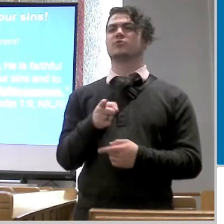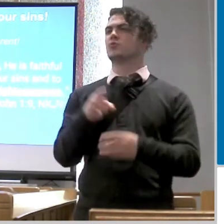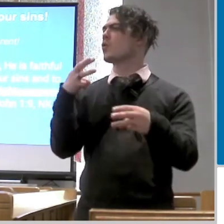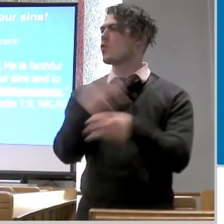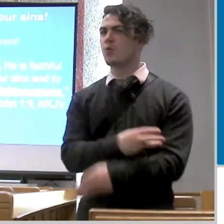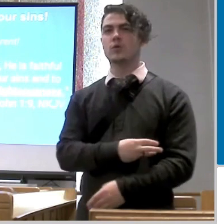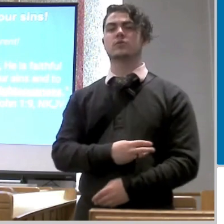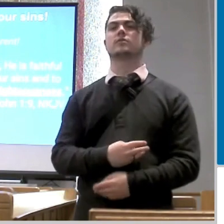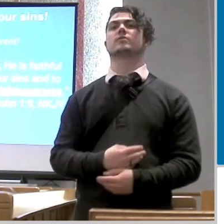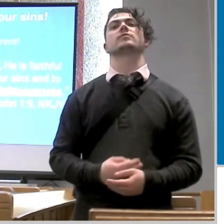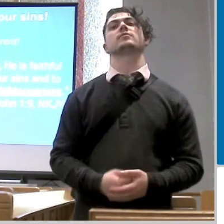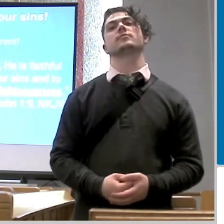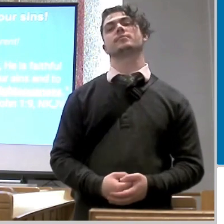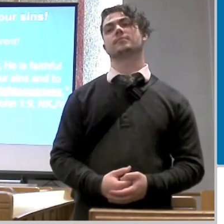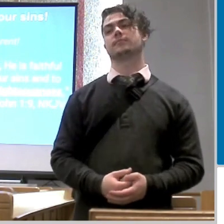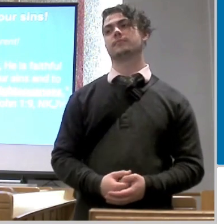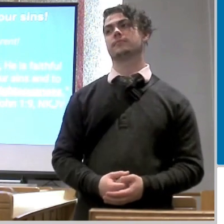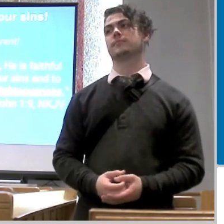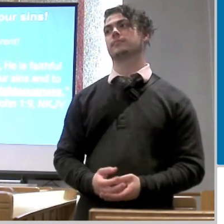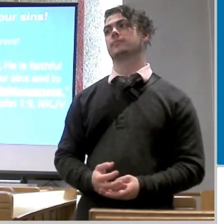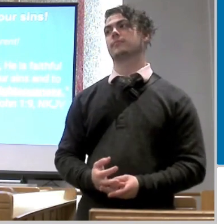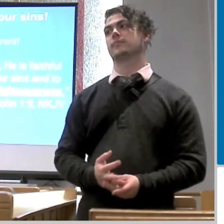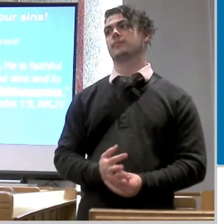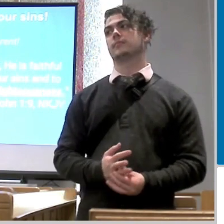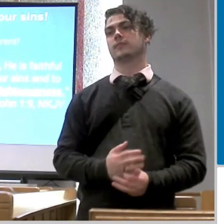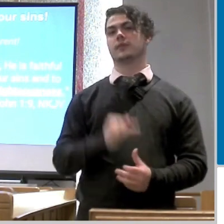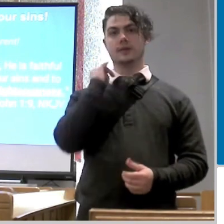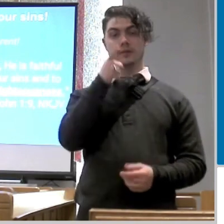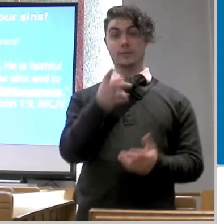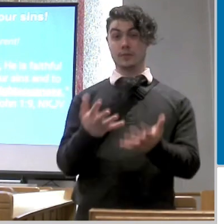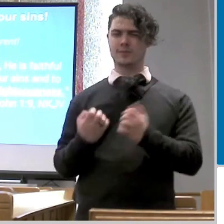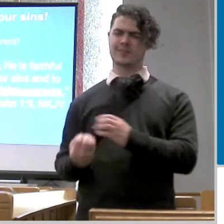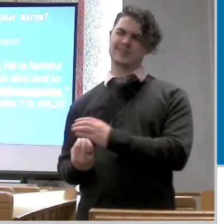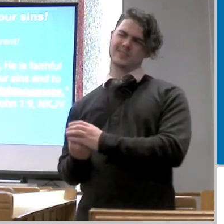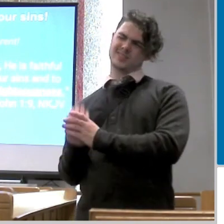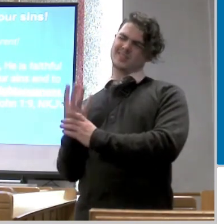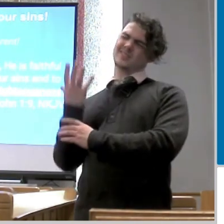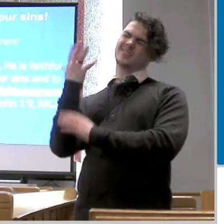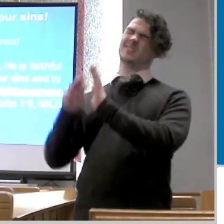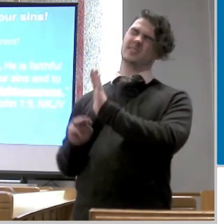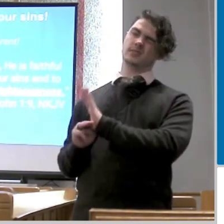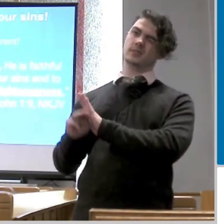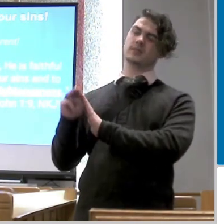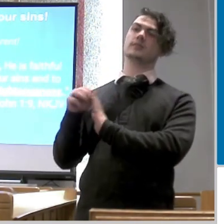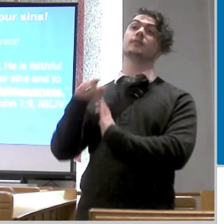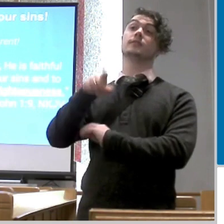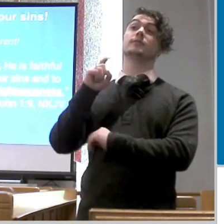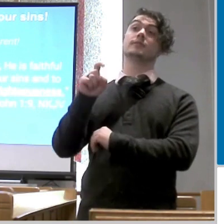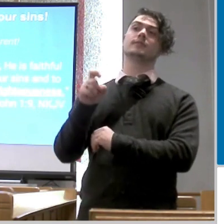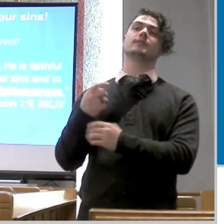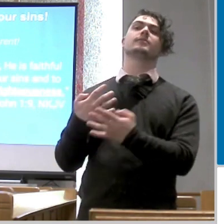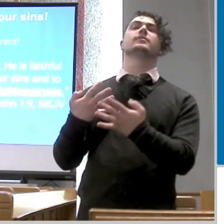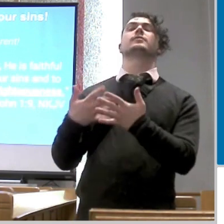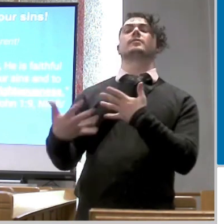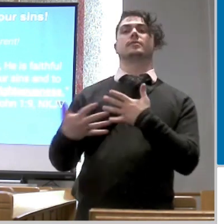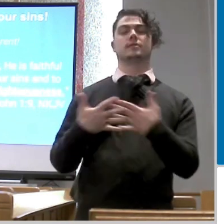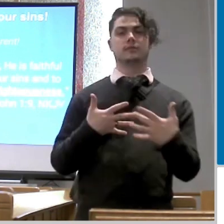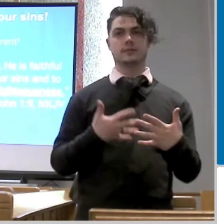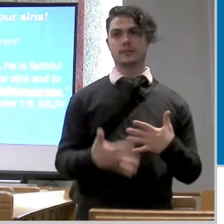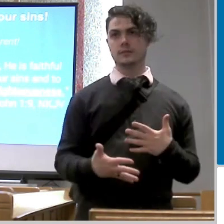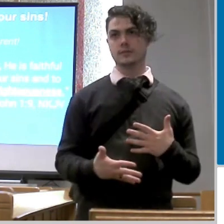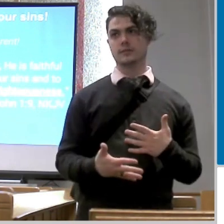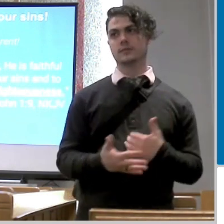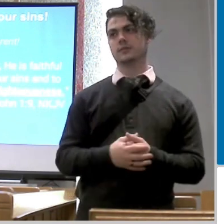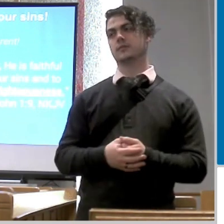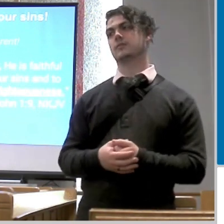right if you want to really stretch and grow what you need to do is you need to be transparent transparency takes this